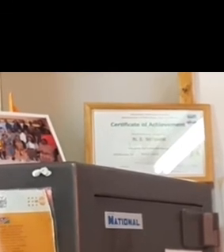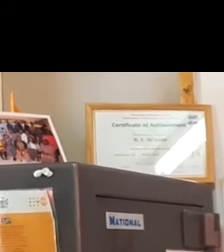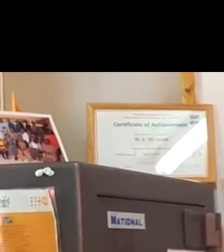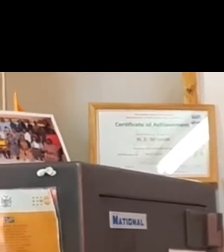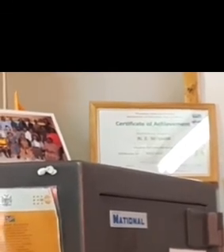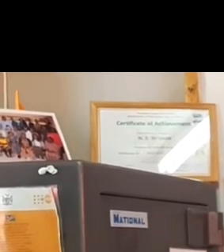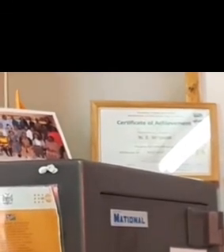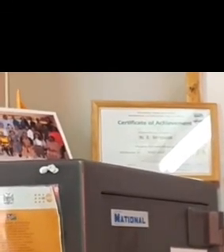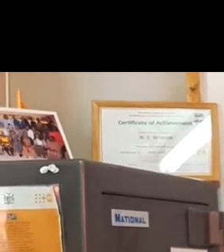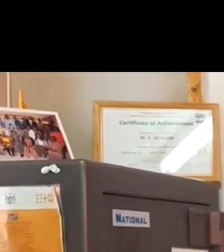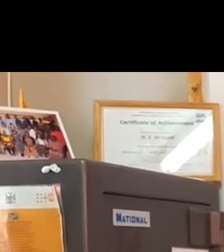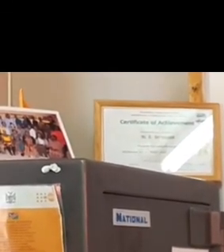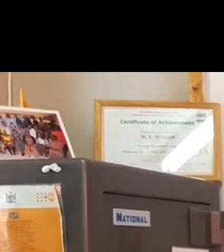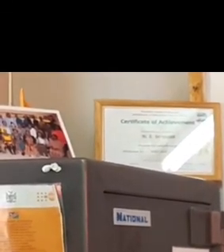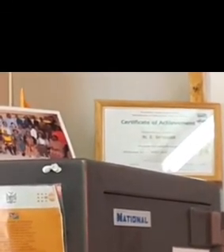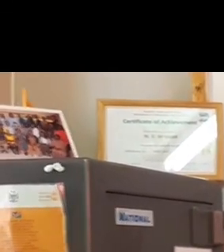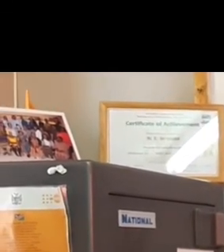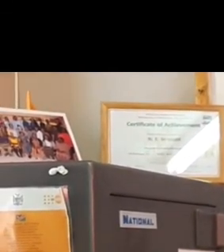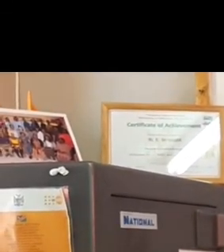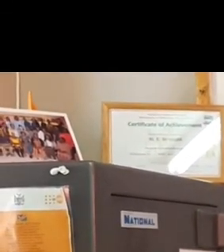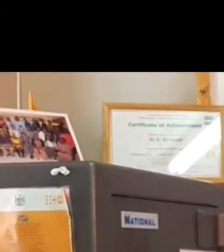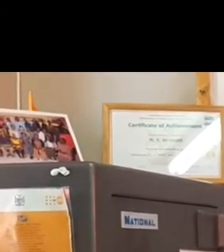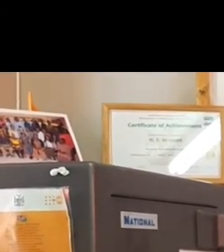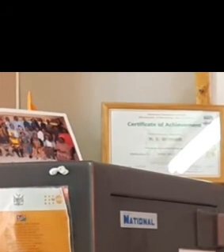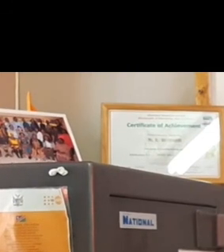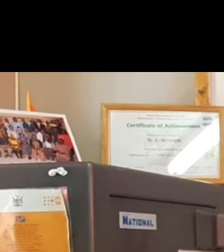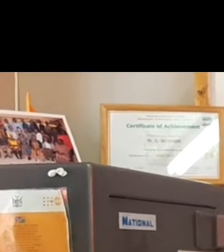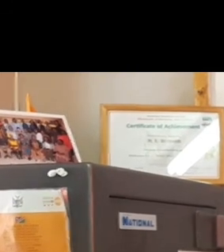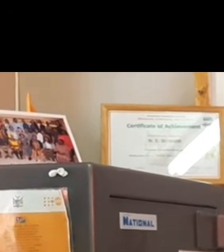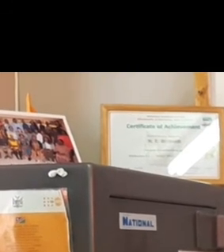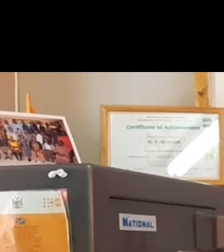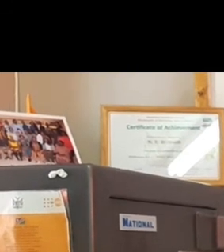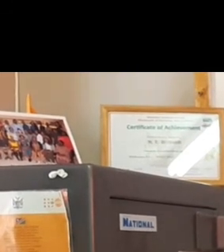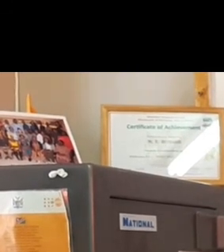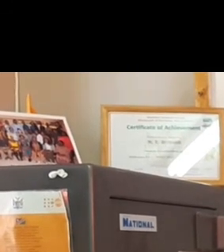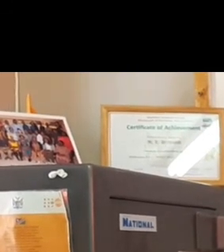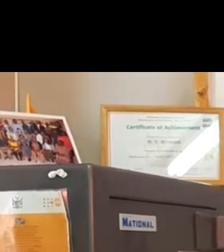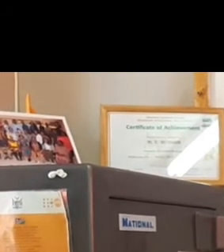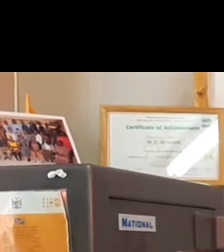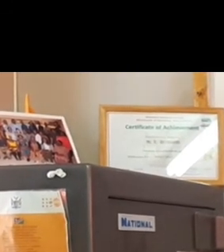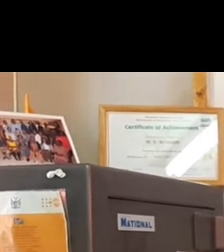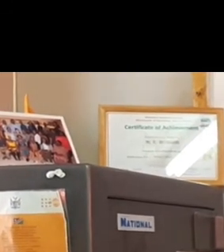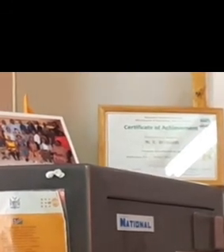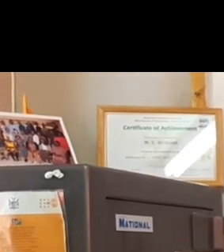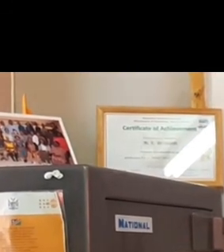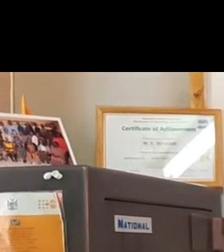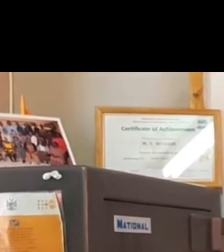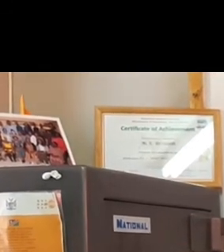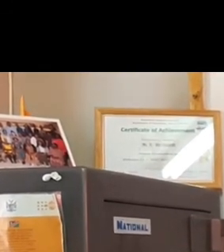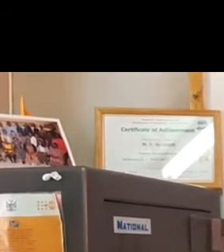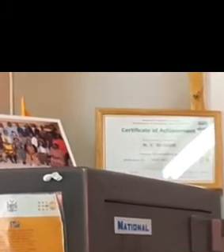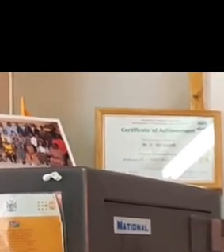encourage parents once again to wash their hands before they are entering a classroom. There are also gallons in front of different